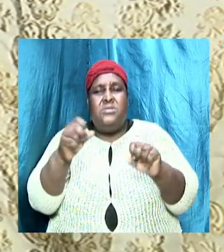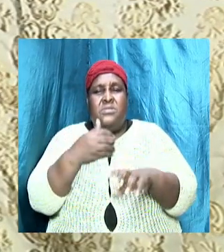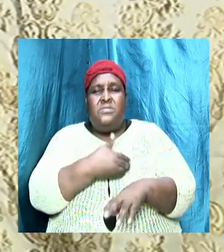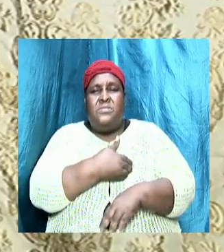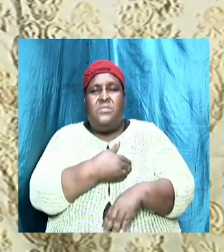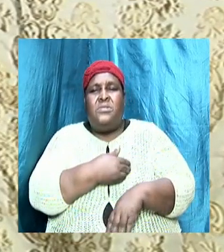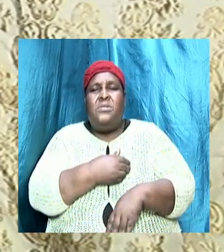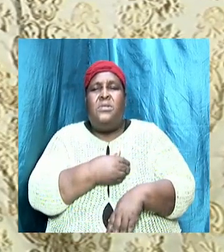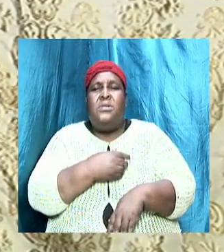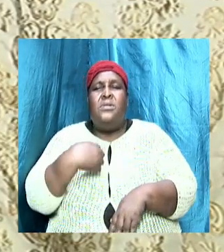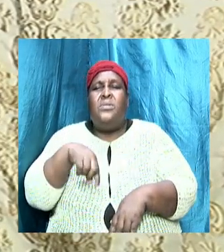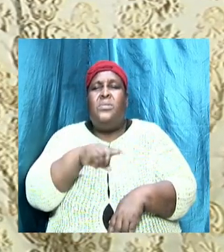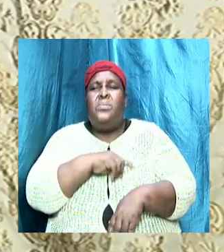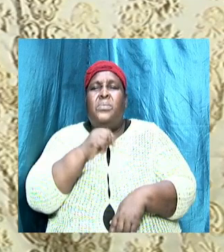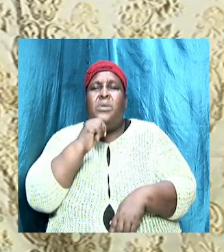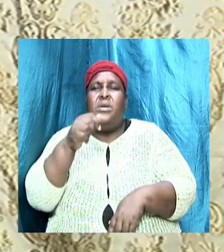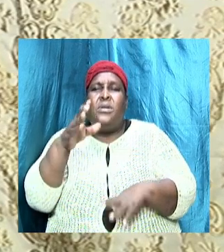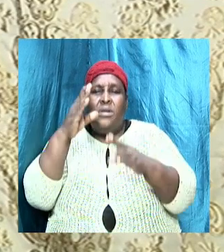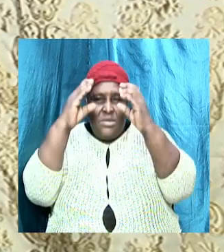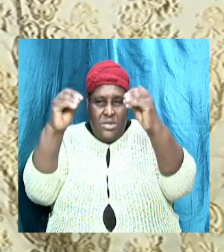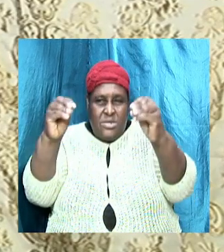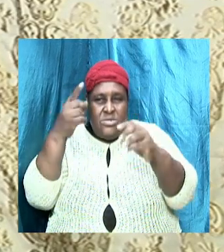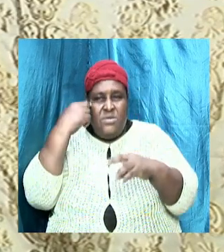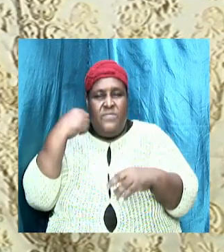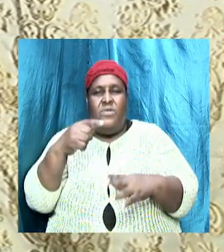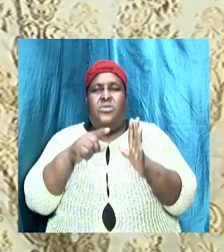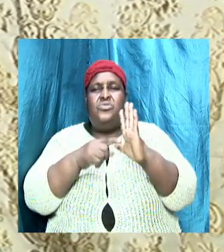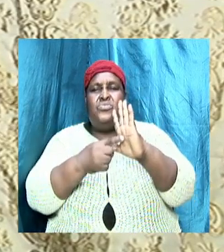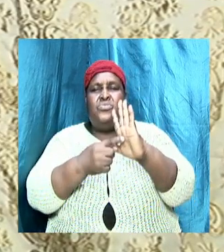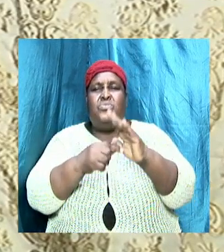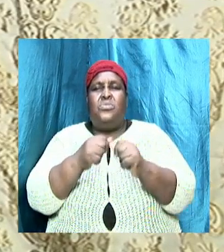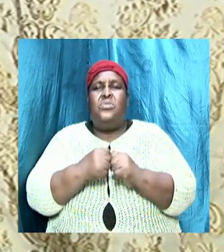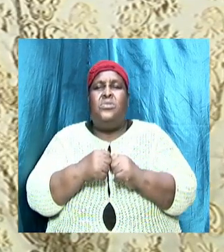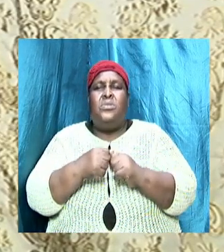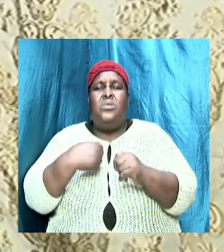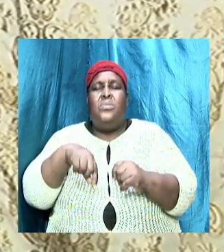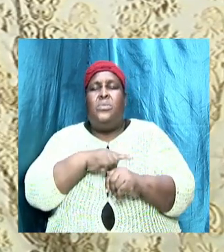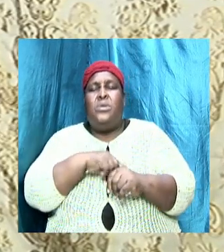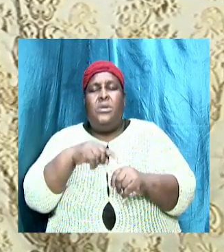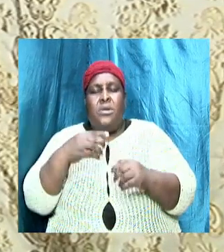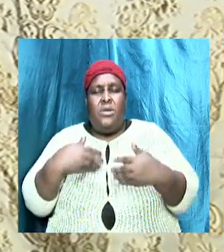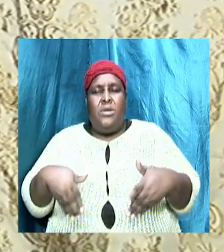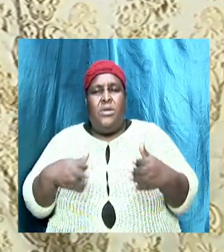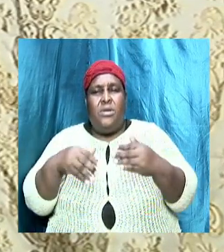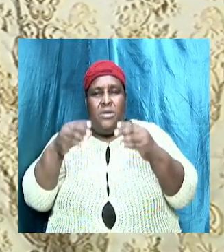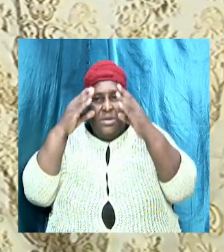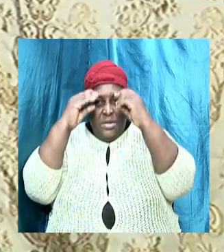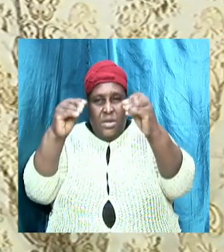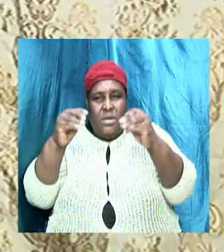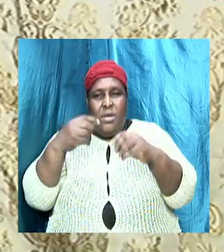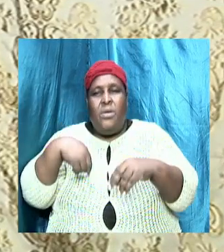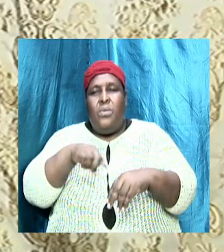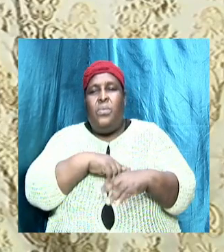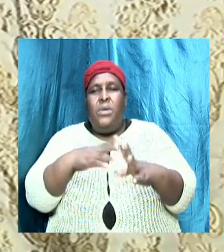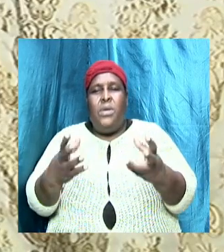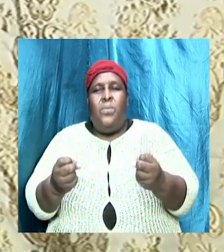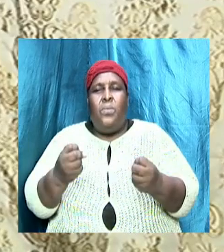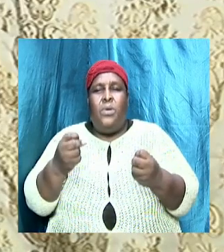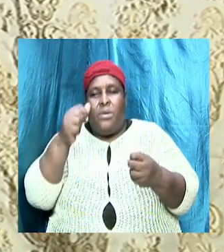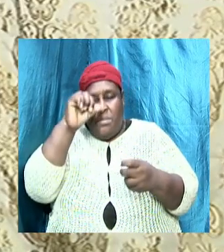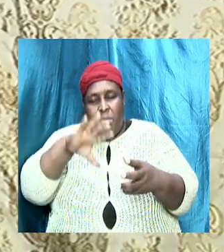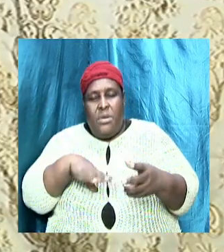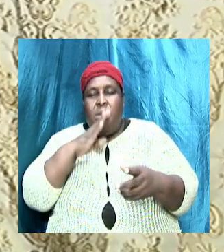we are not here teaching for a show but we are here teaching because we want men to be